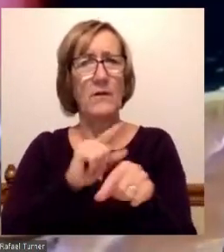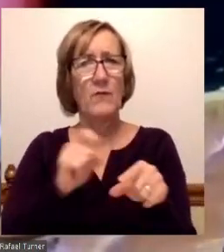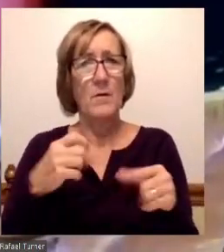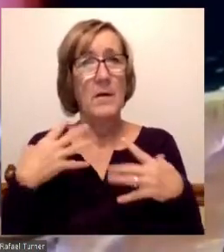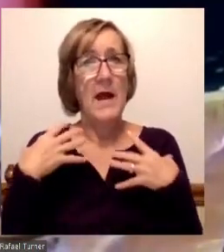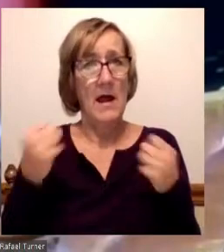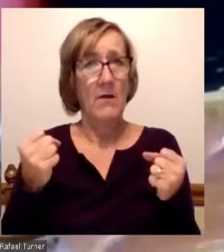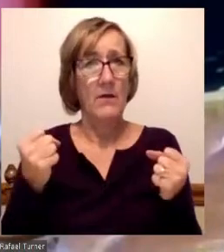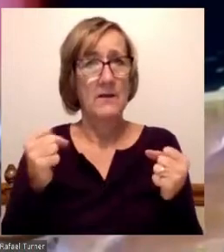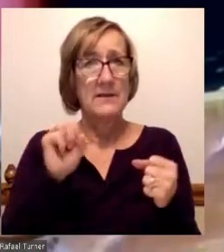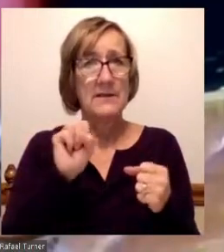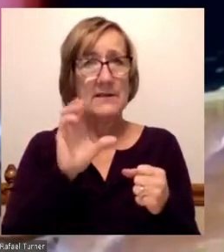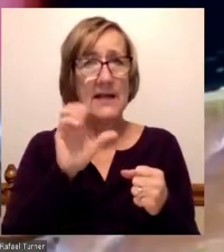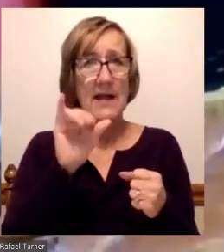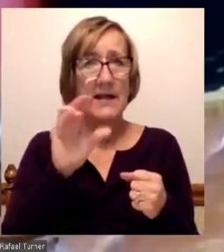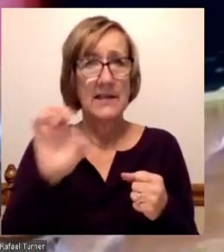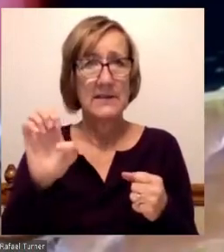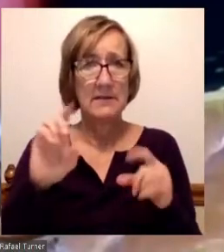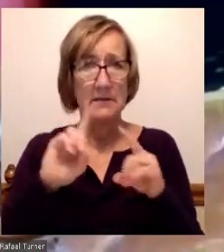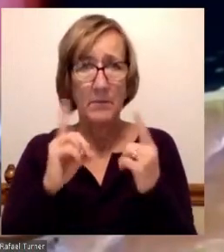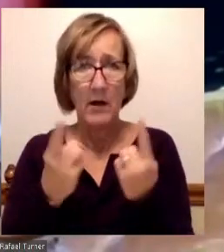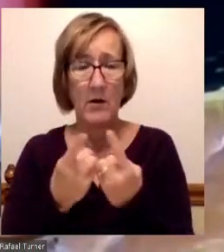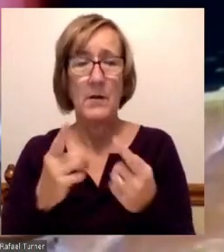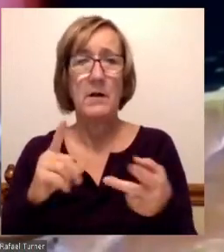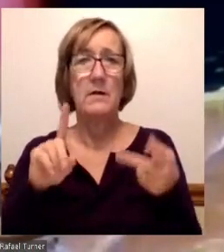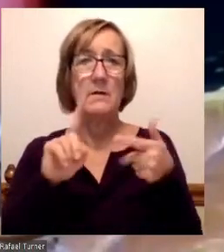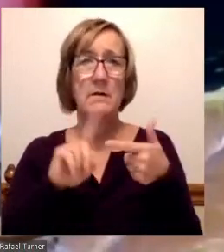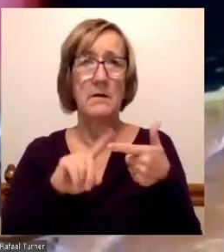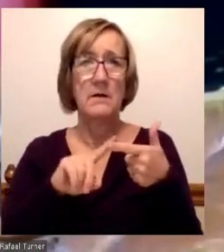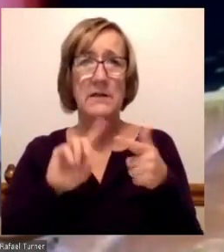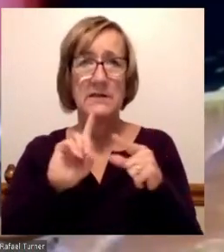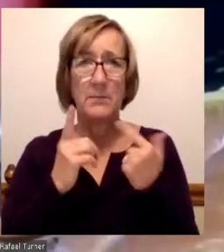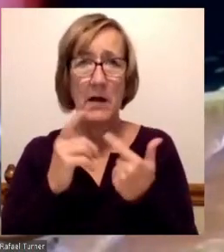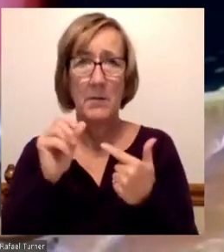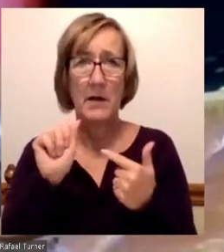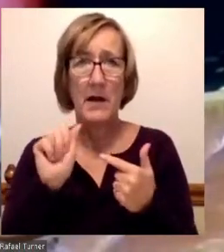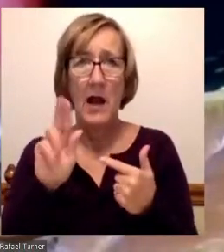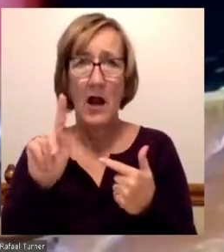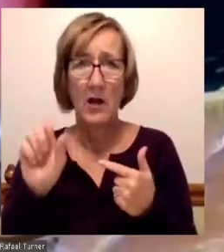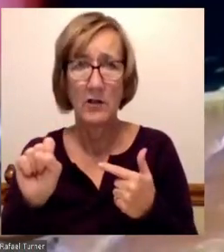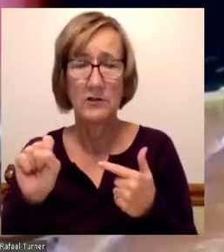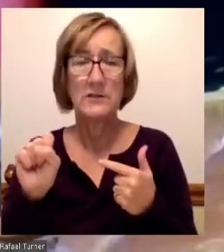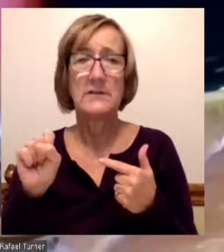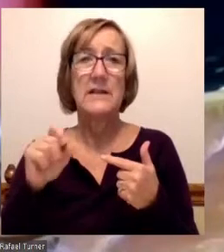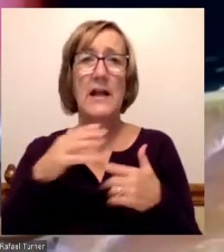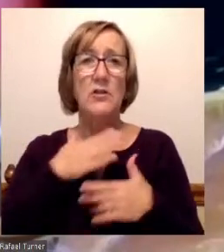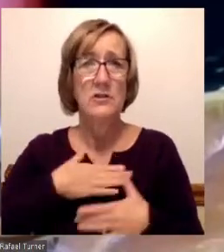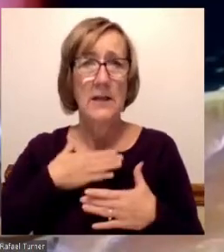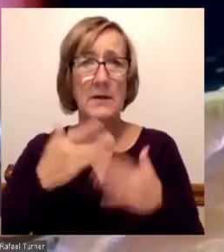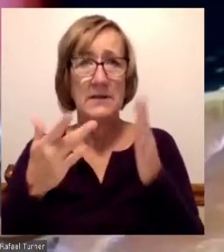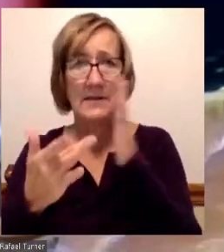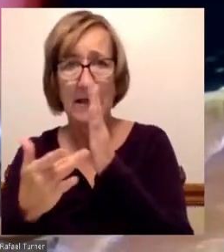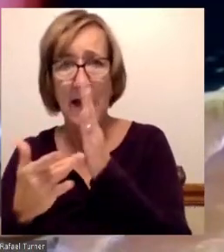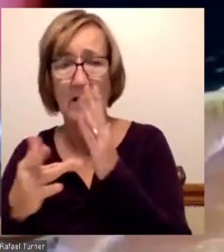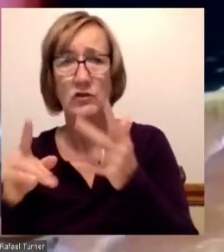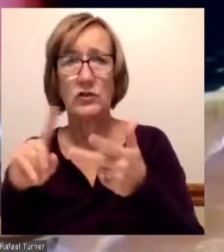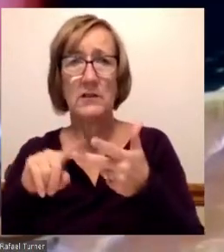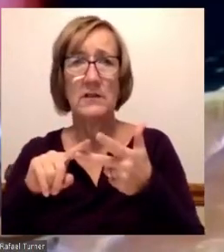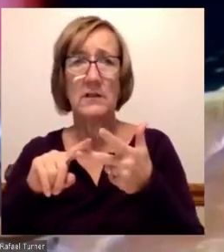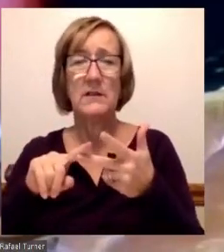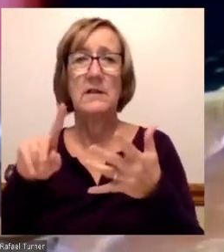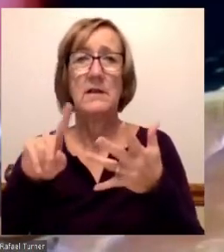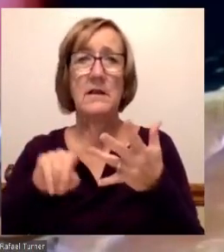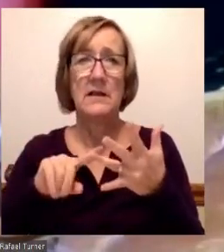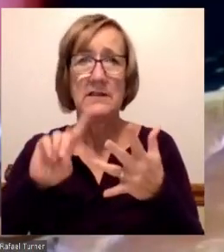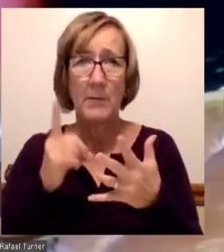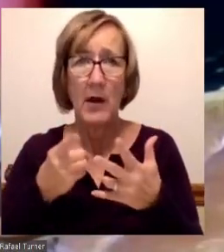department to the department of arts, entertainment and technology to our department of public safety.